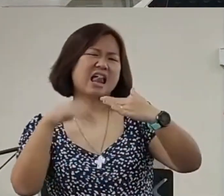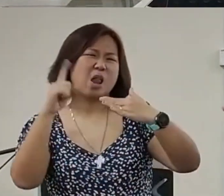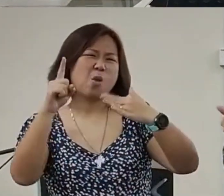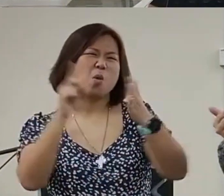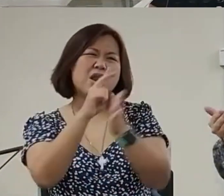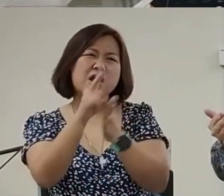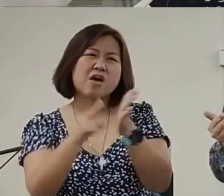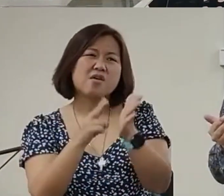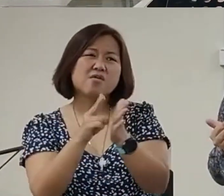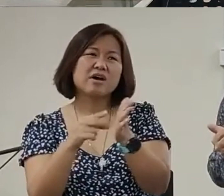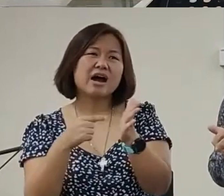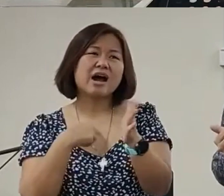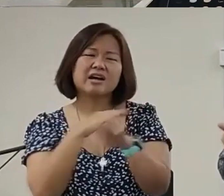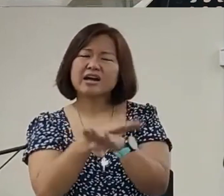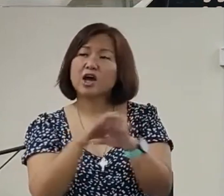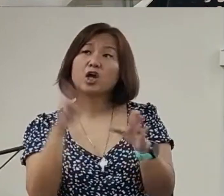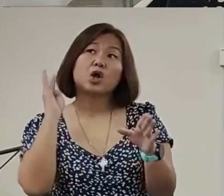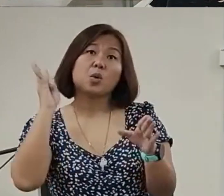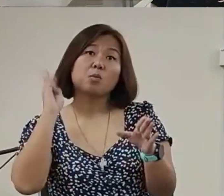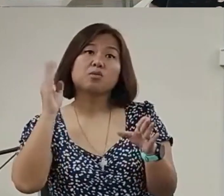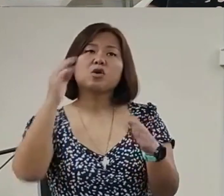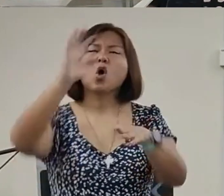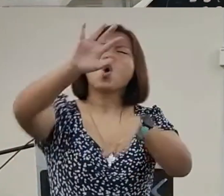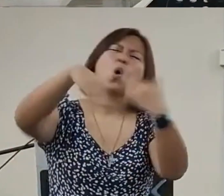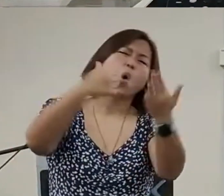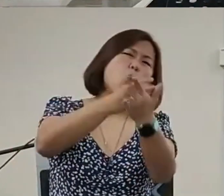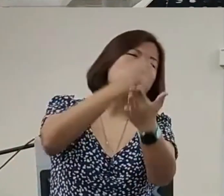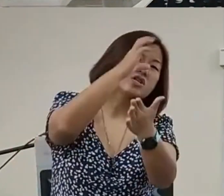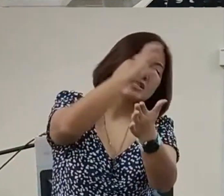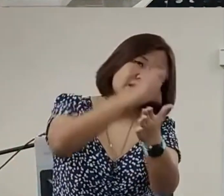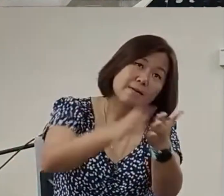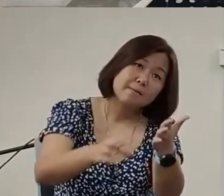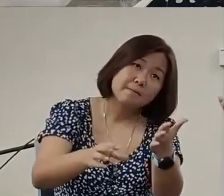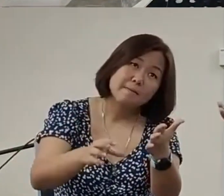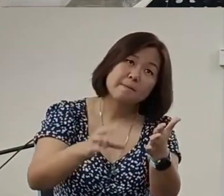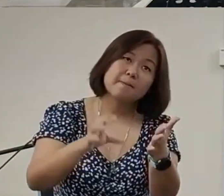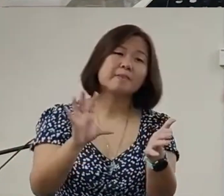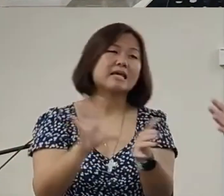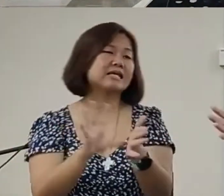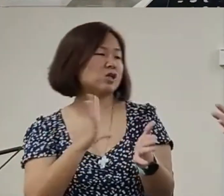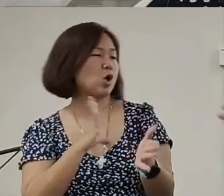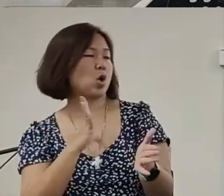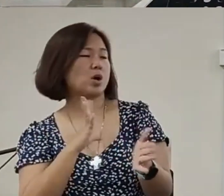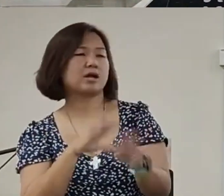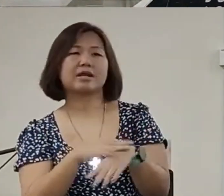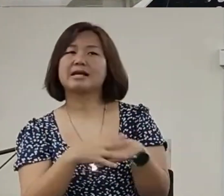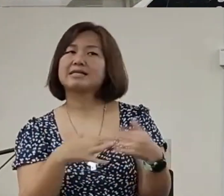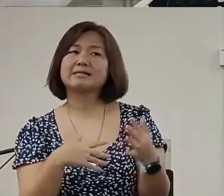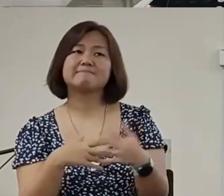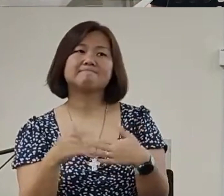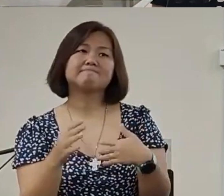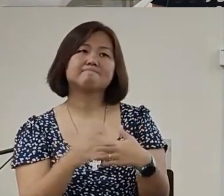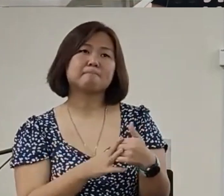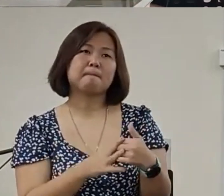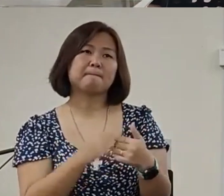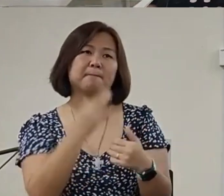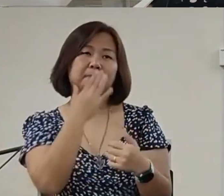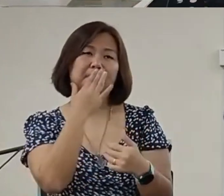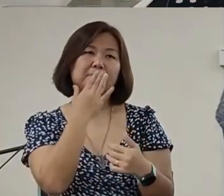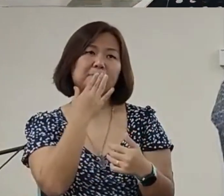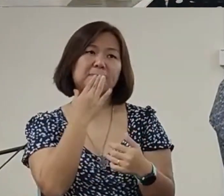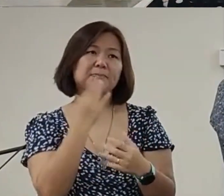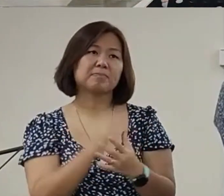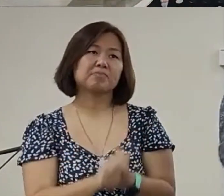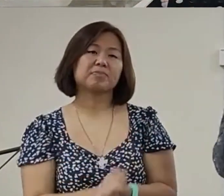presentSo no way I can preach the whole chapterSo it's totally fineThat's normal for every churchSome churches the pastor even preach